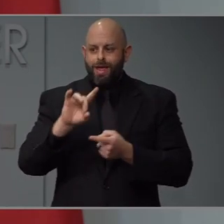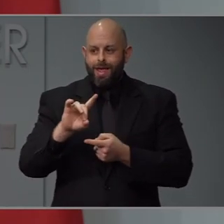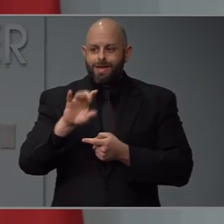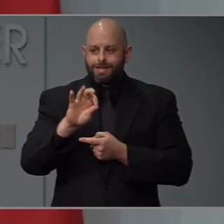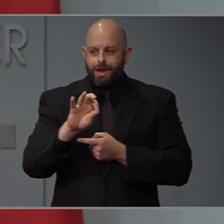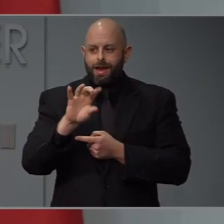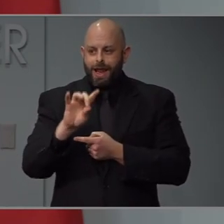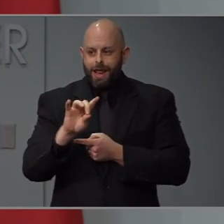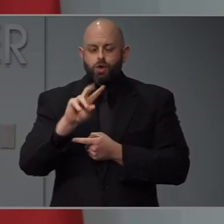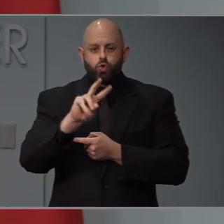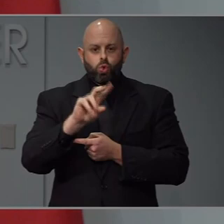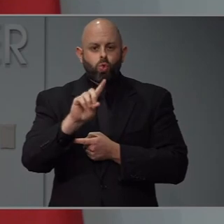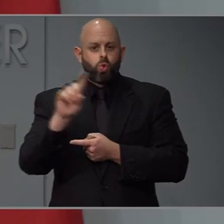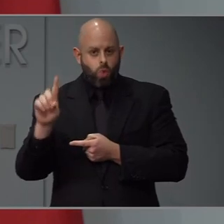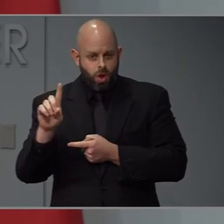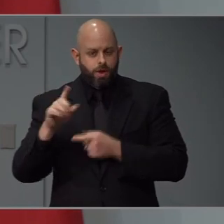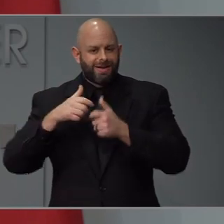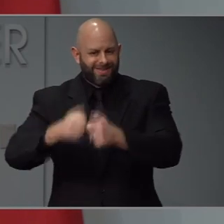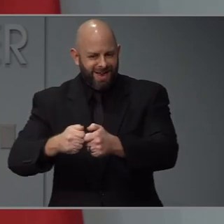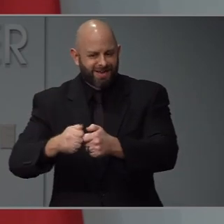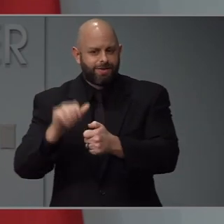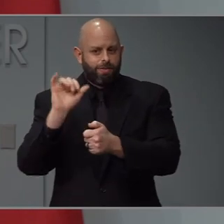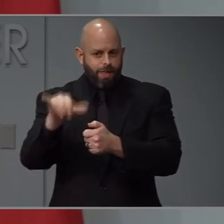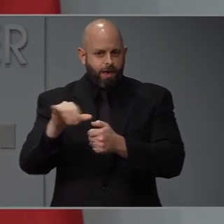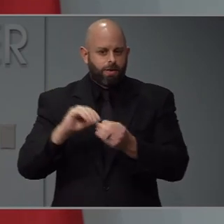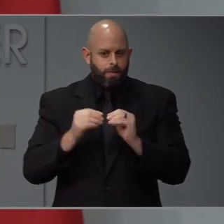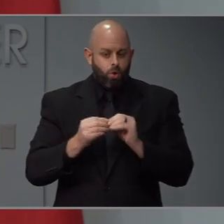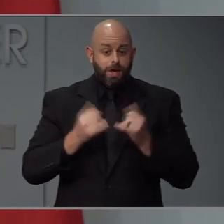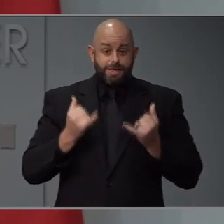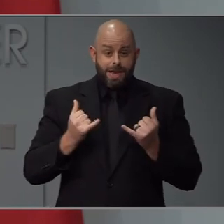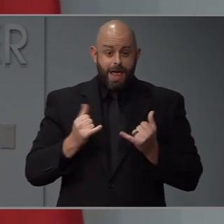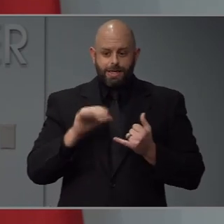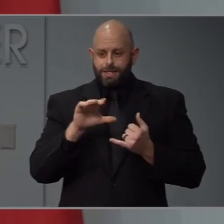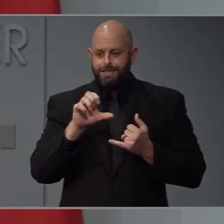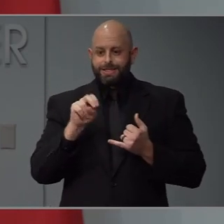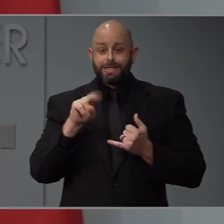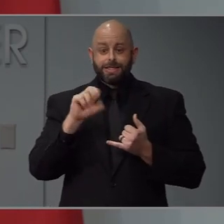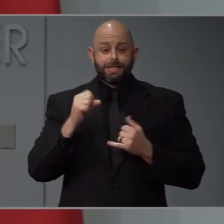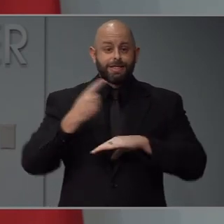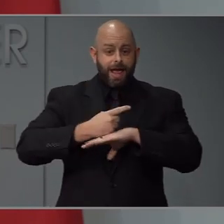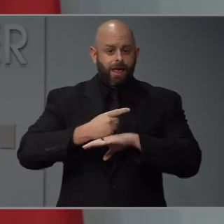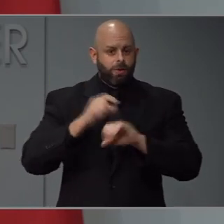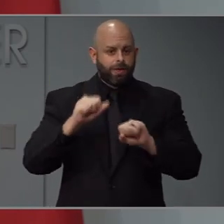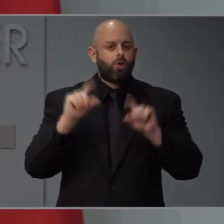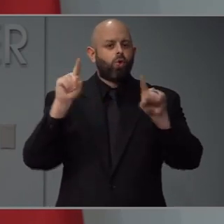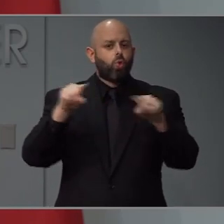for more information. And again, it's Census Day. Be counted. Thank you. Stay well.